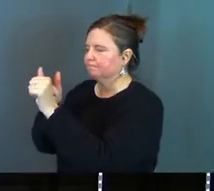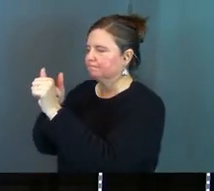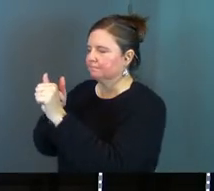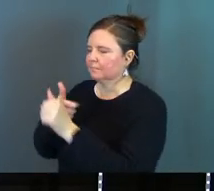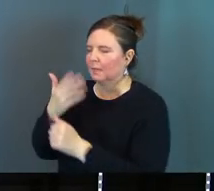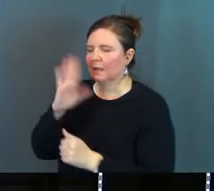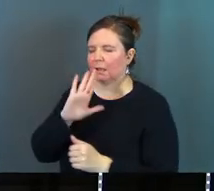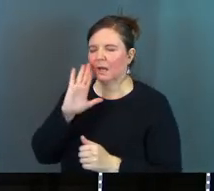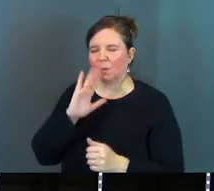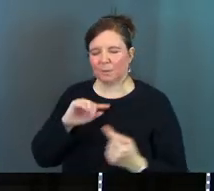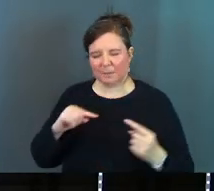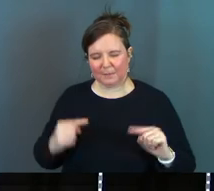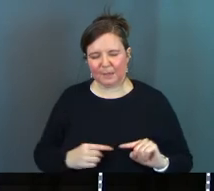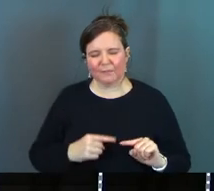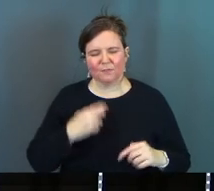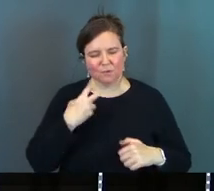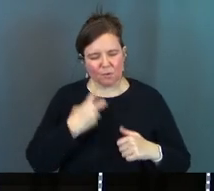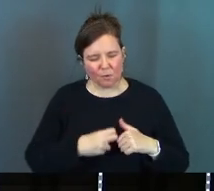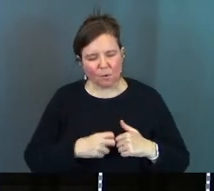and God it will be painful